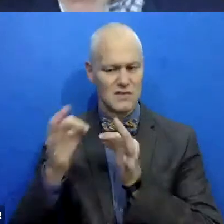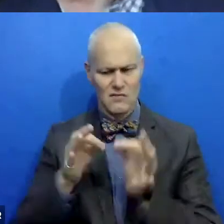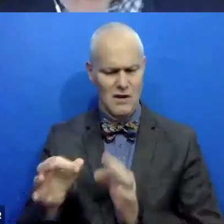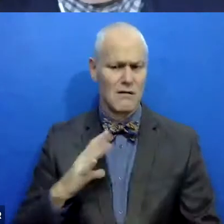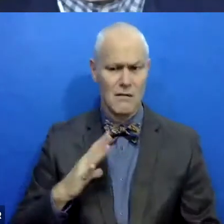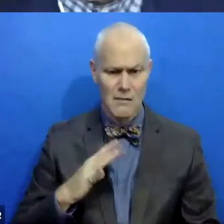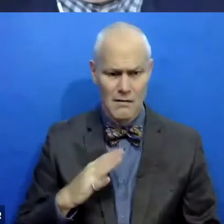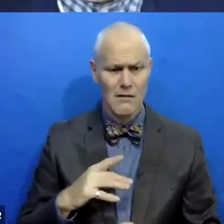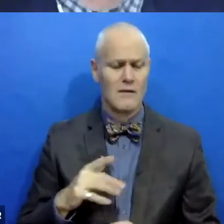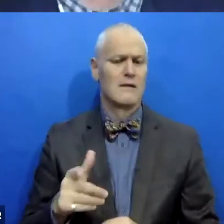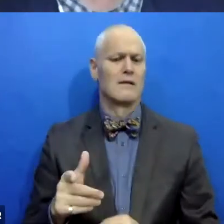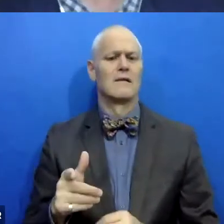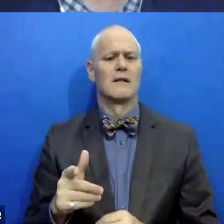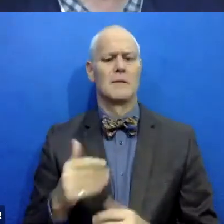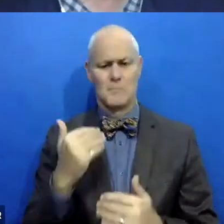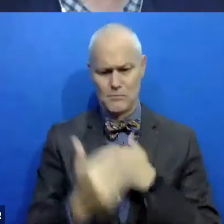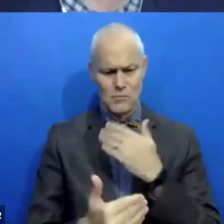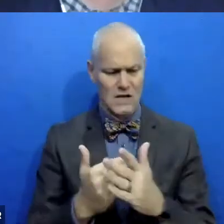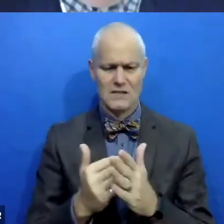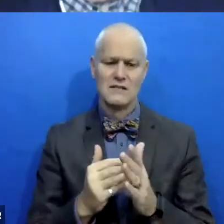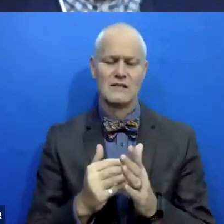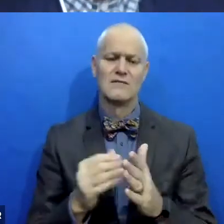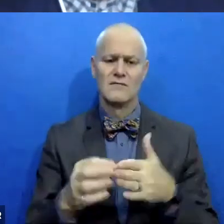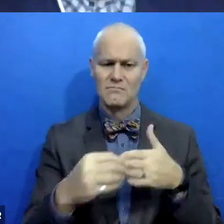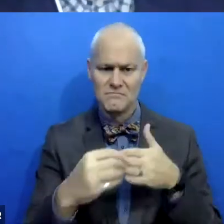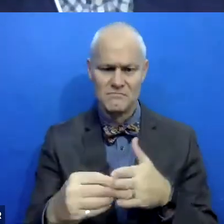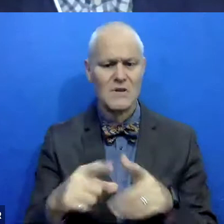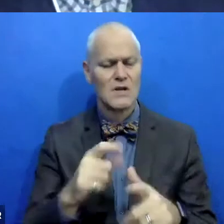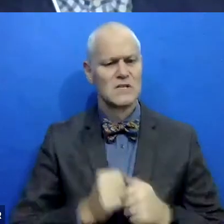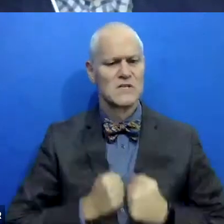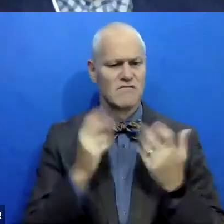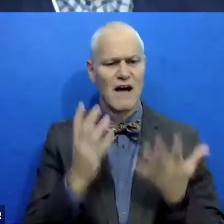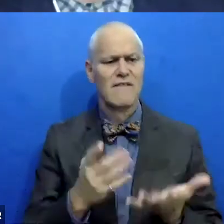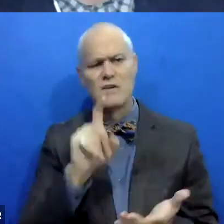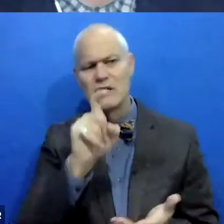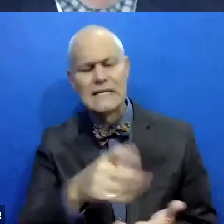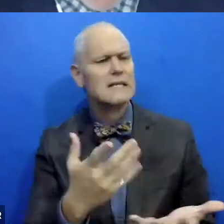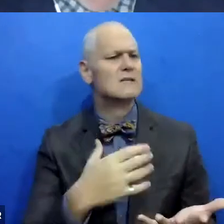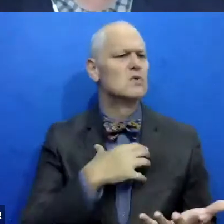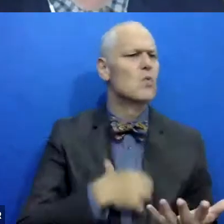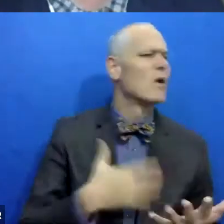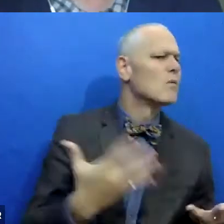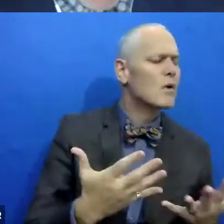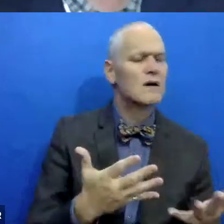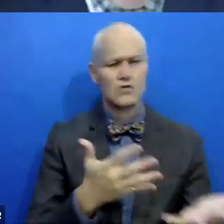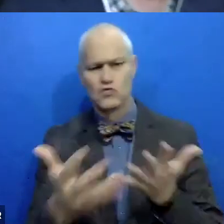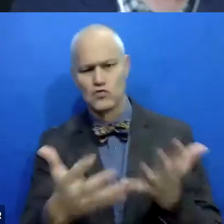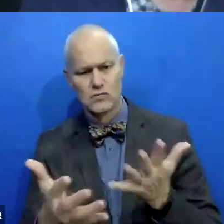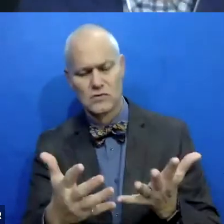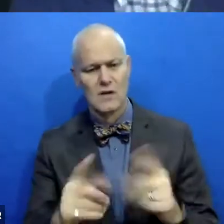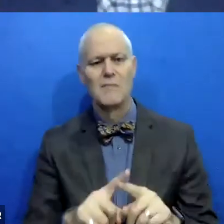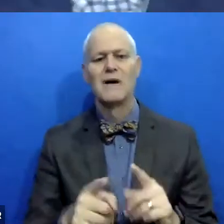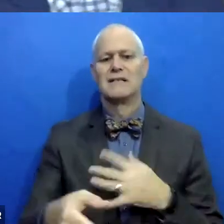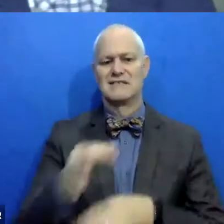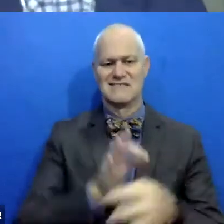people have described processes driven by, um, survivor needs and survivor desires. Um, we are, instead of operating